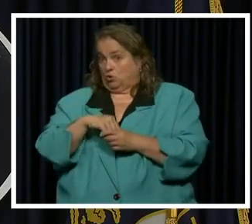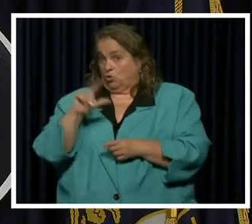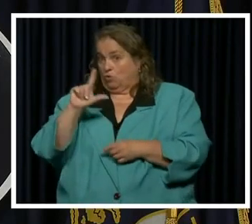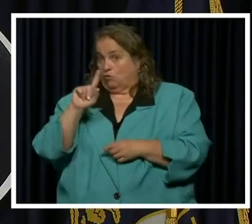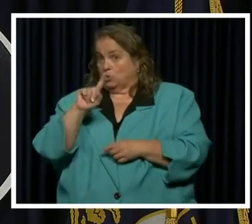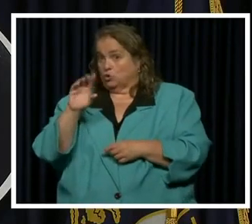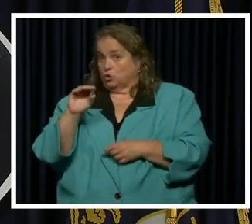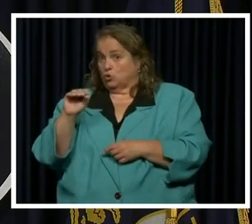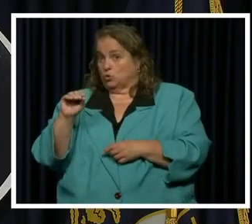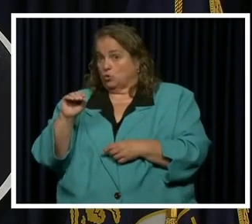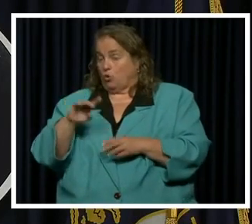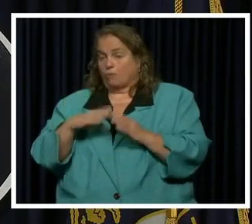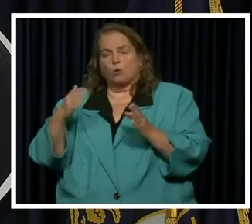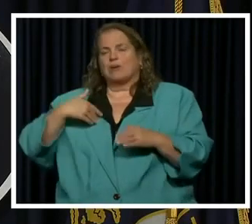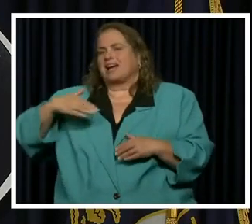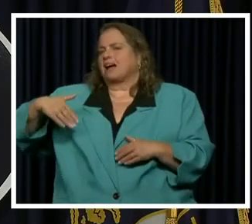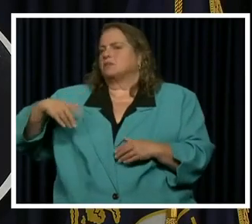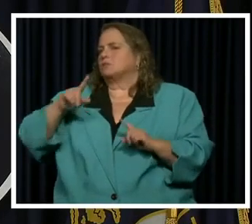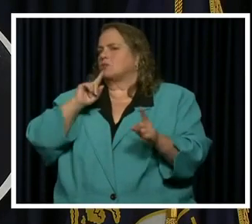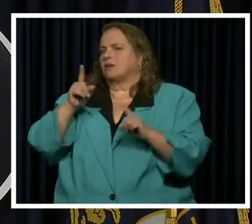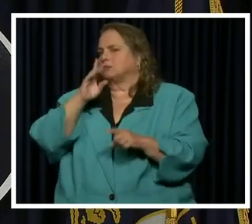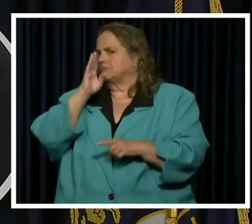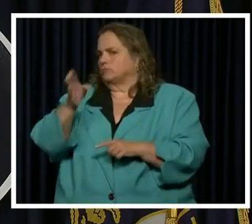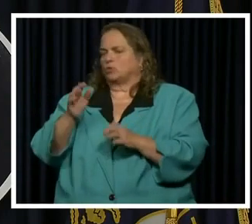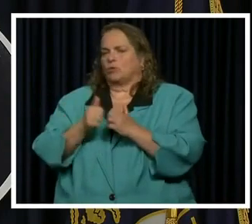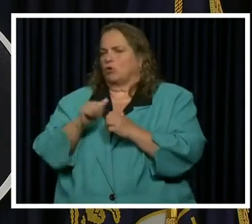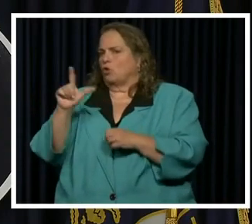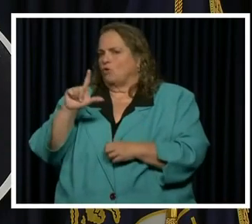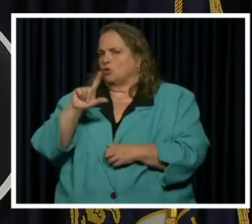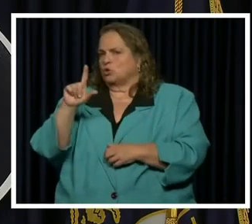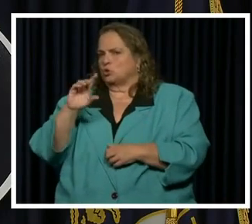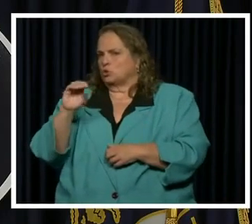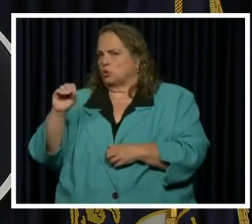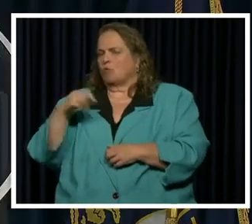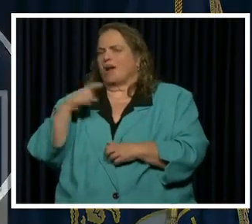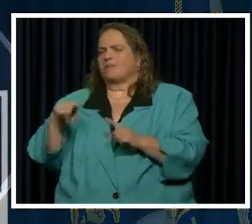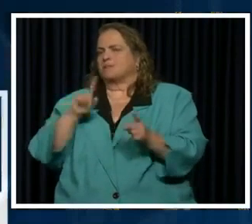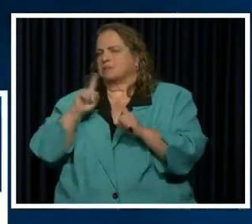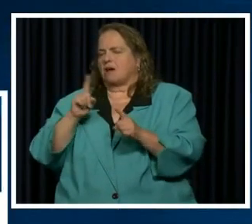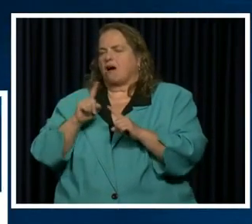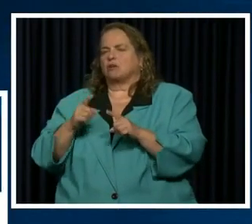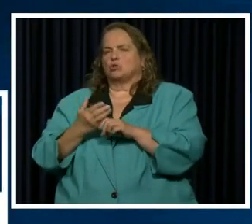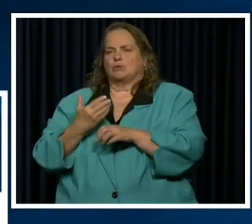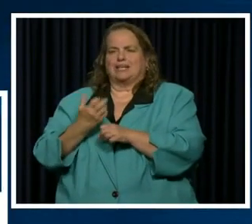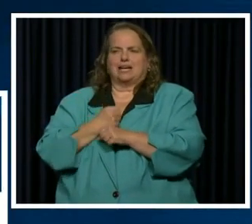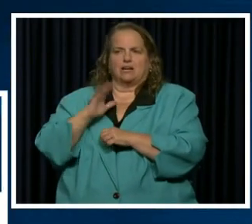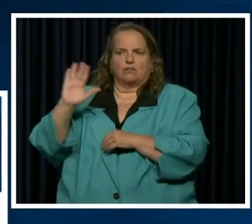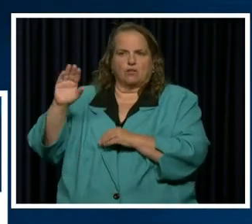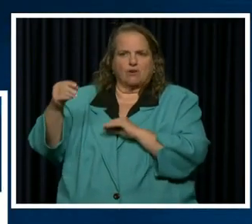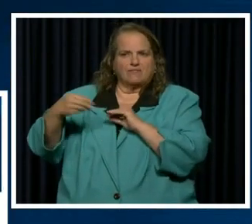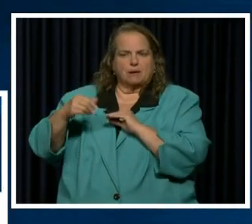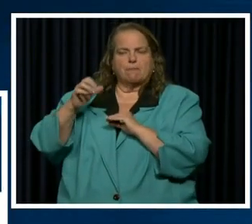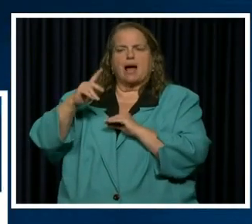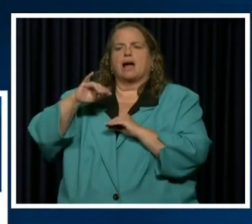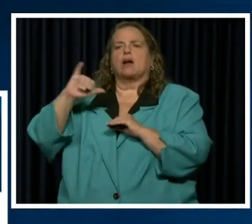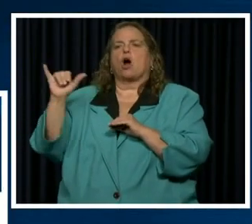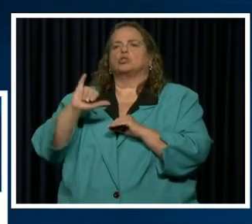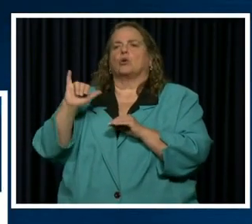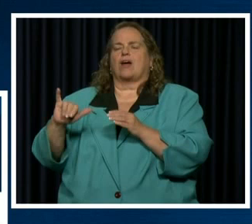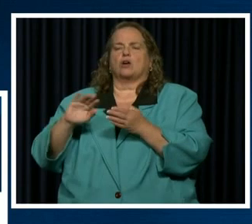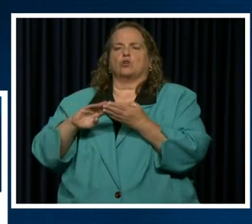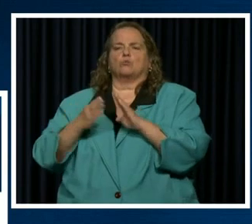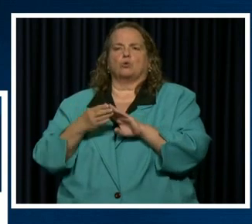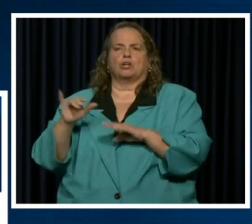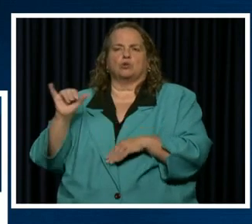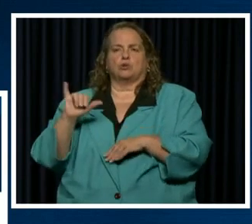We want to make sure that we talk directly with them and get feedback and also the community itself. That's one